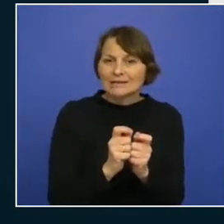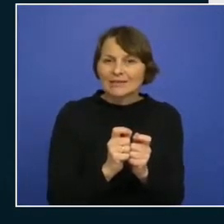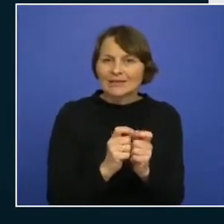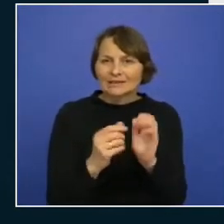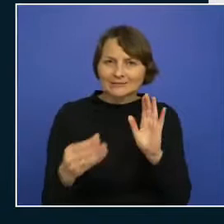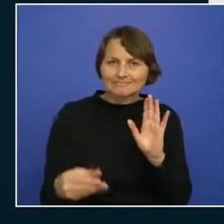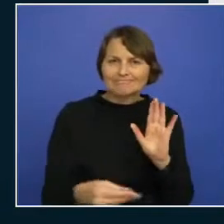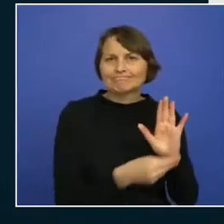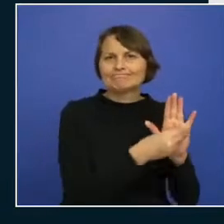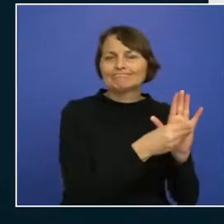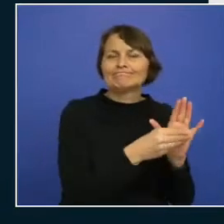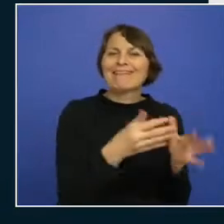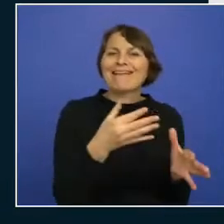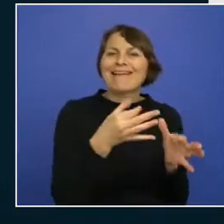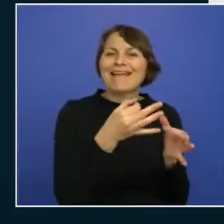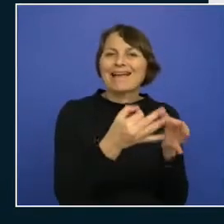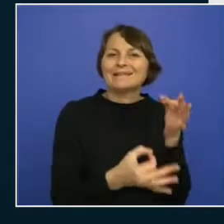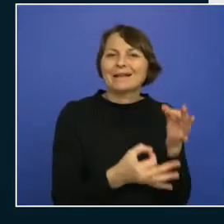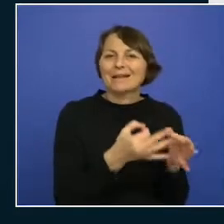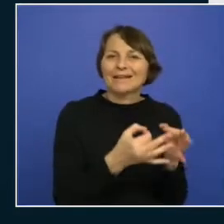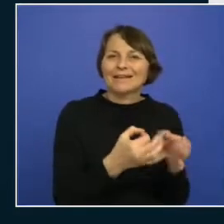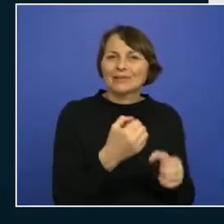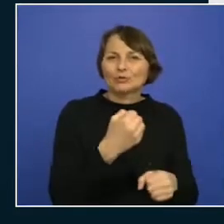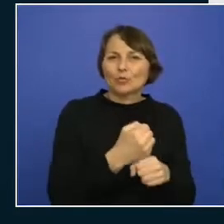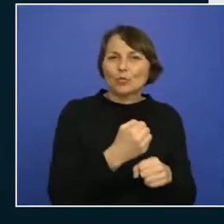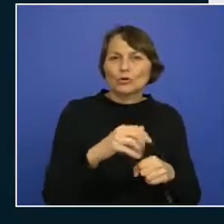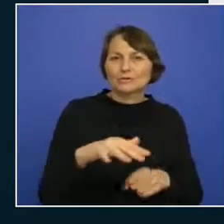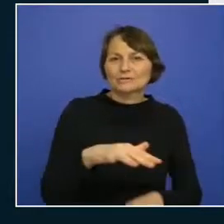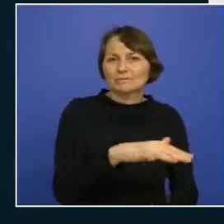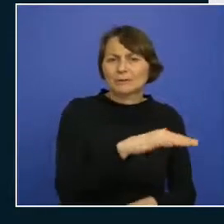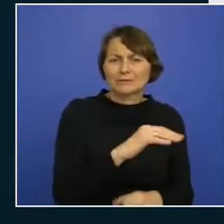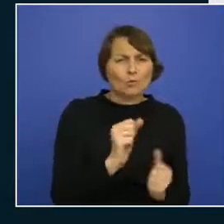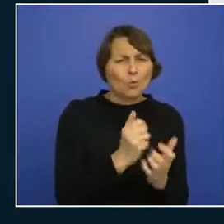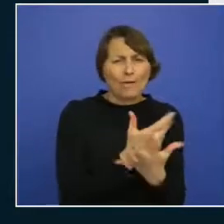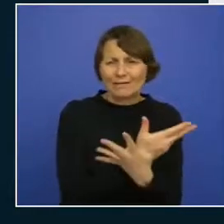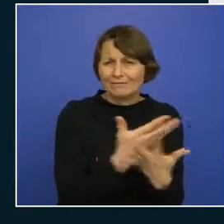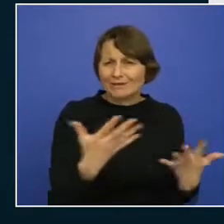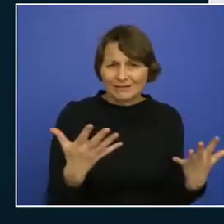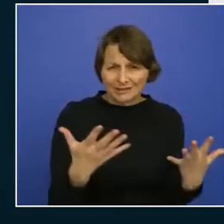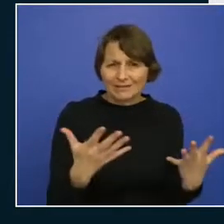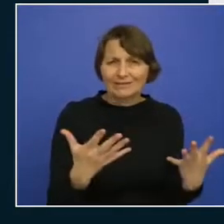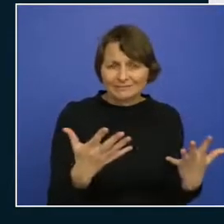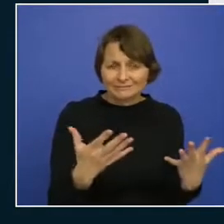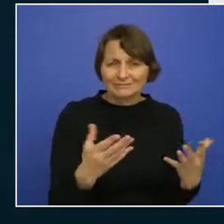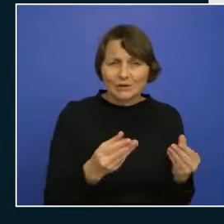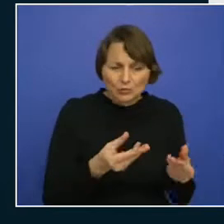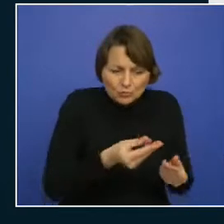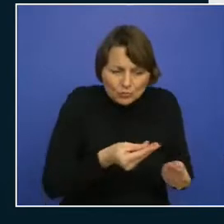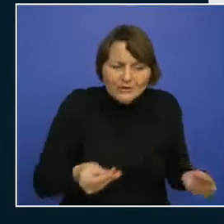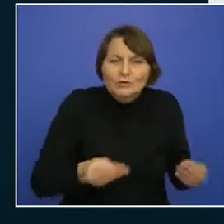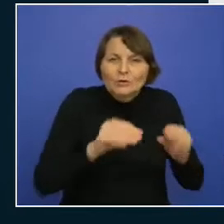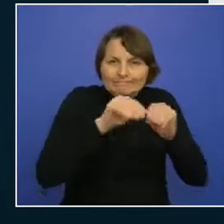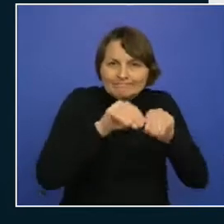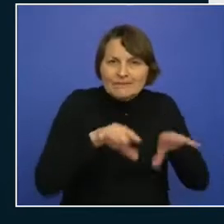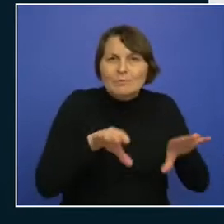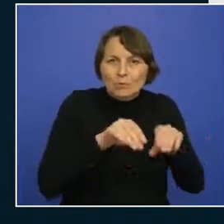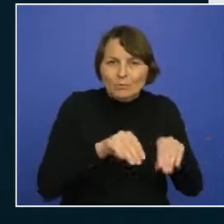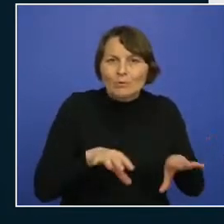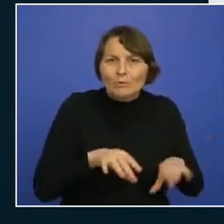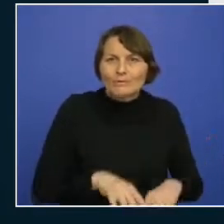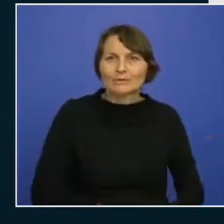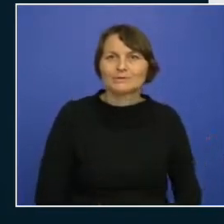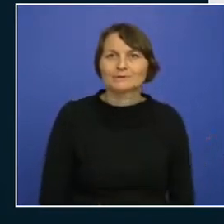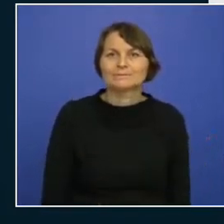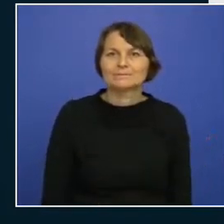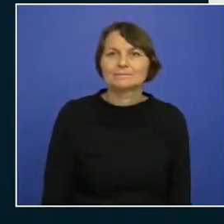workspace and that goes for all the resources that that are deployed here and this